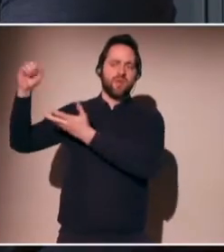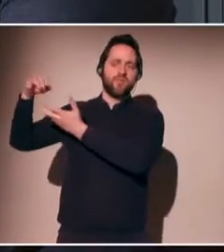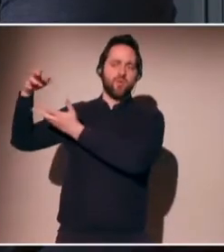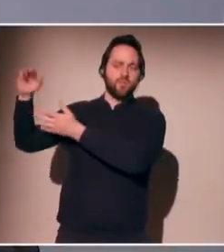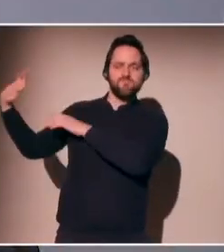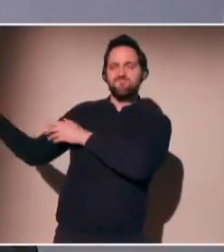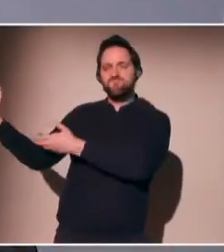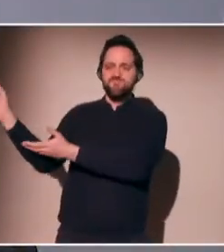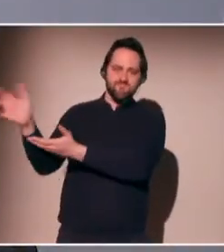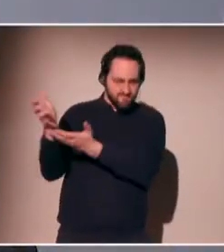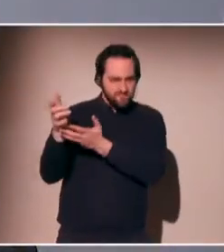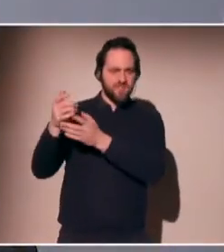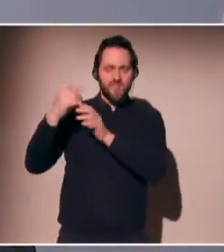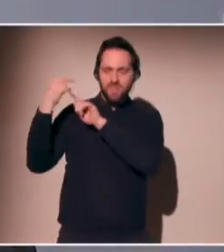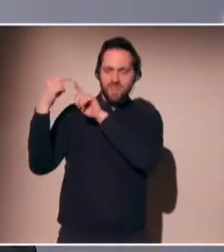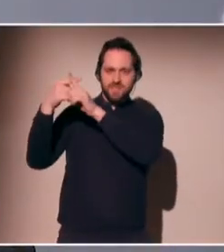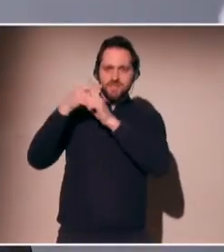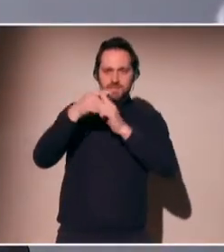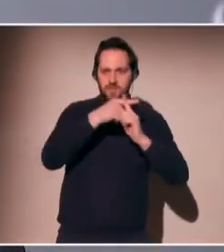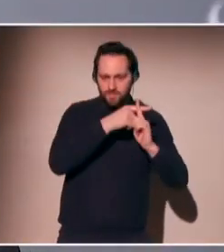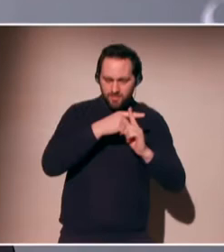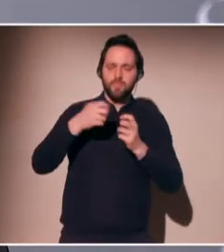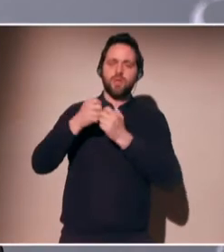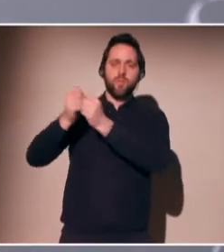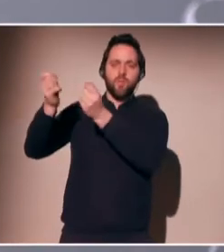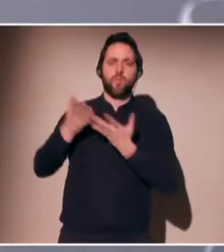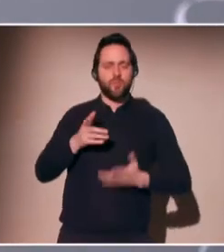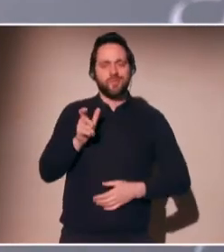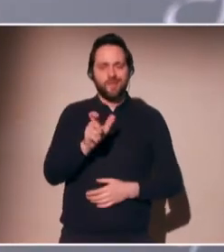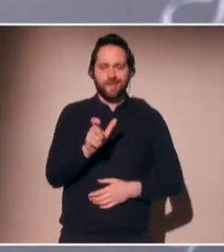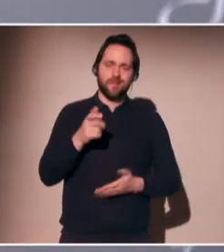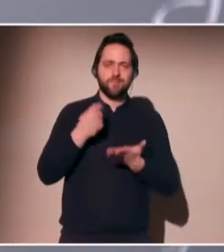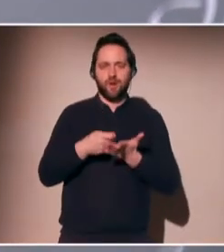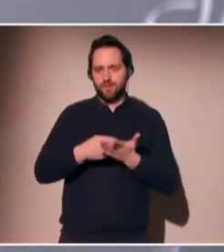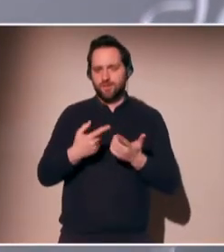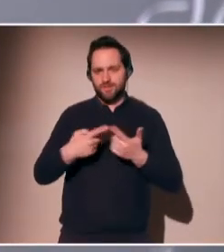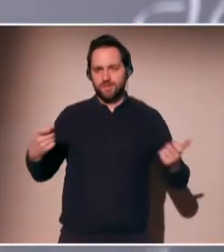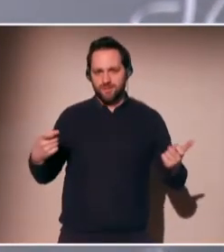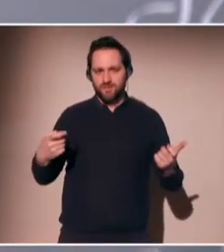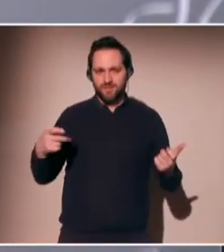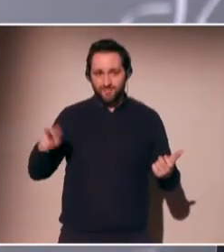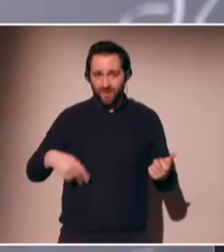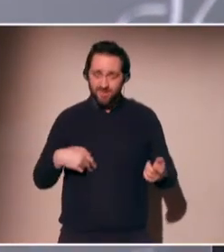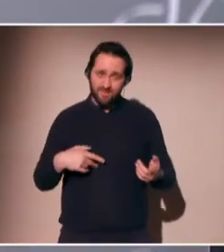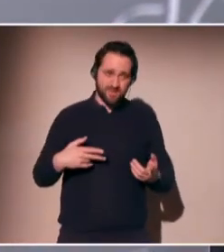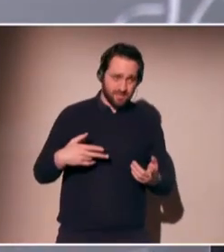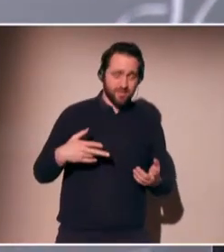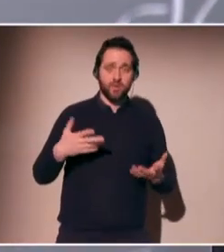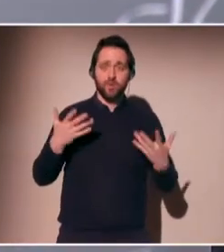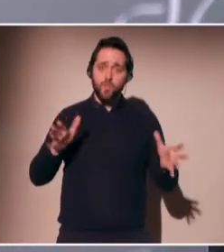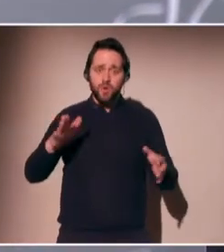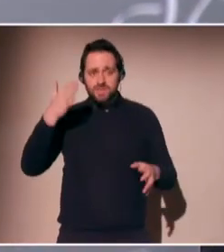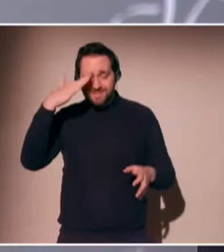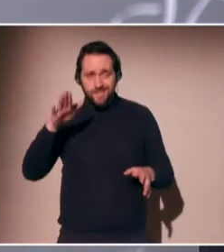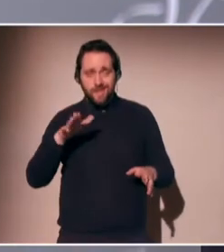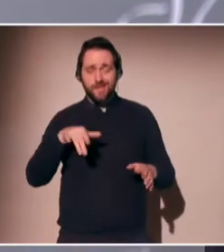problem. Right now, in the absence of policy that sort of forces a kind of